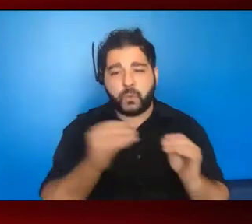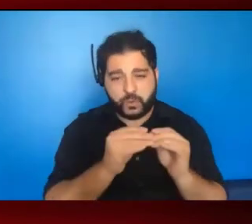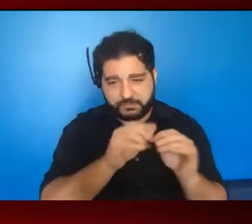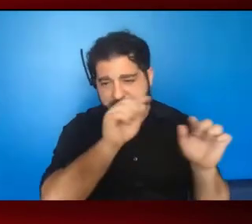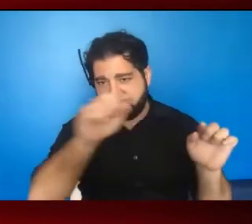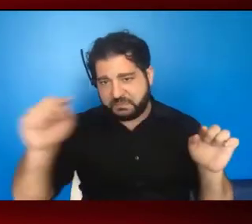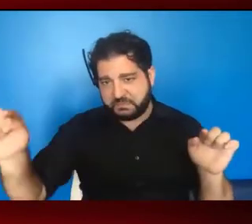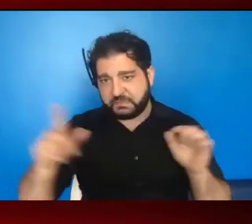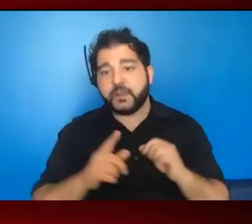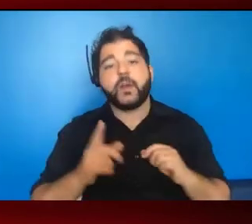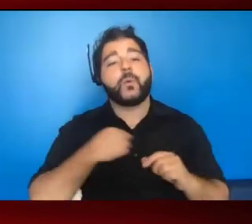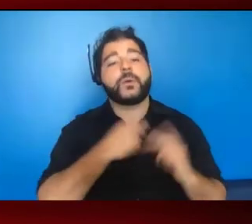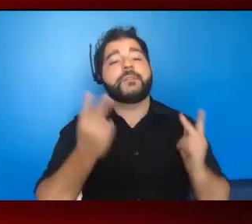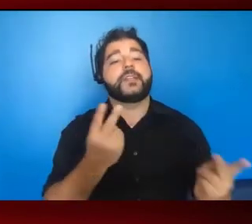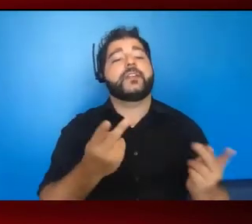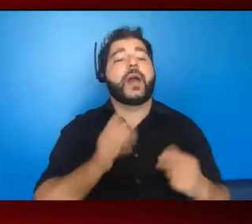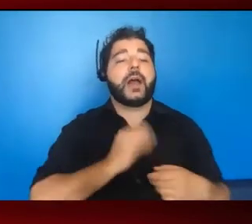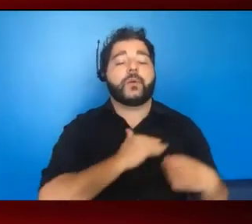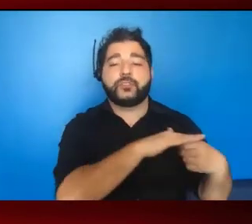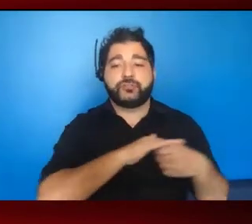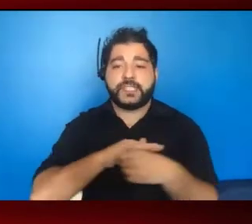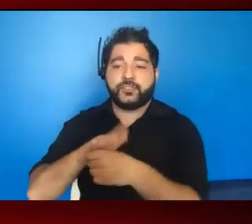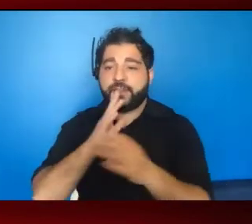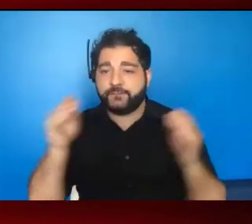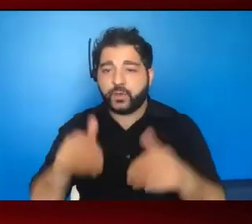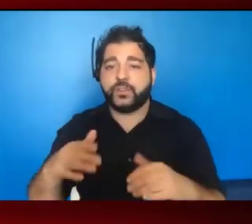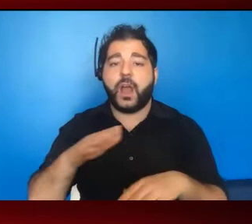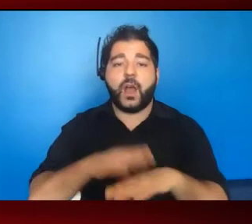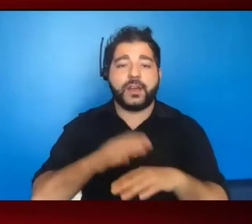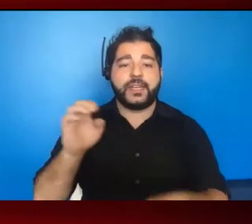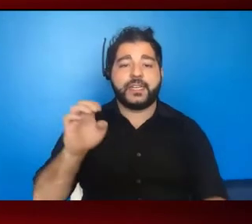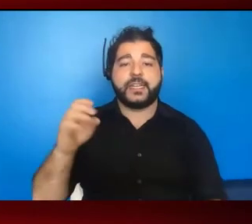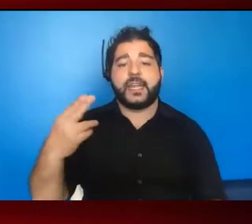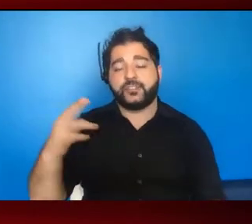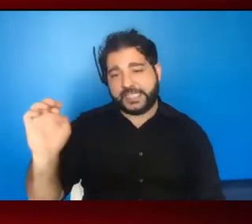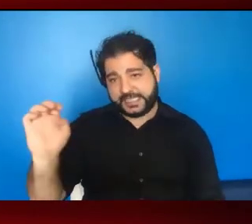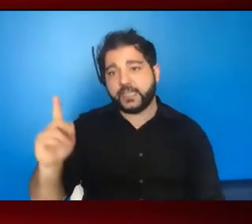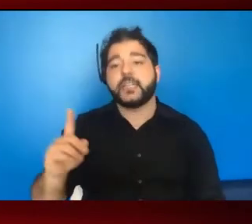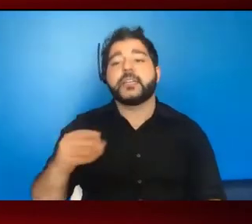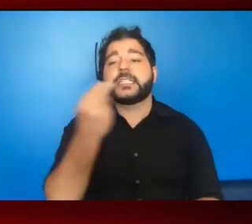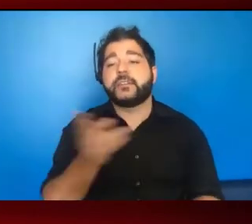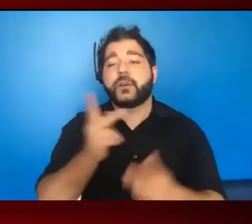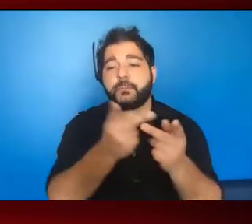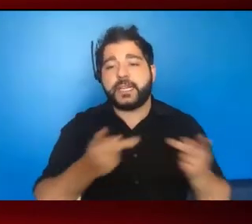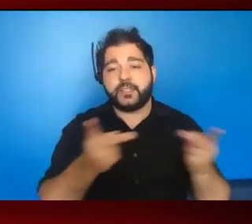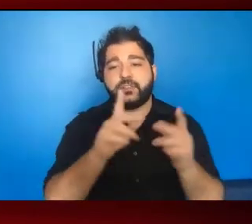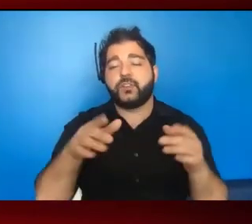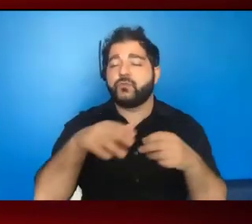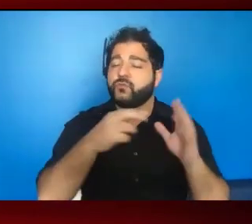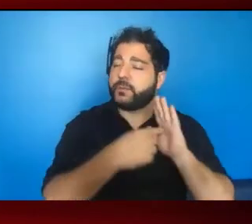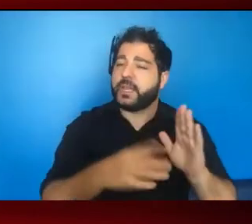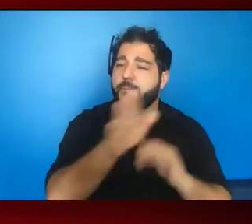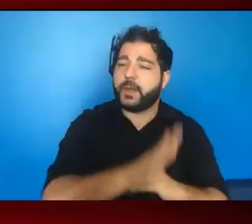There were visits to our jurisdictions that were focusing on EHE. There's several jurisdictions representing about two-thirds